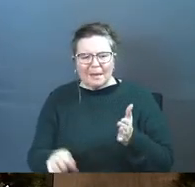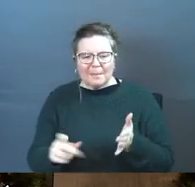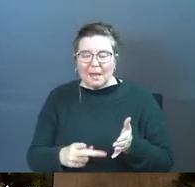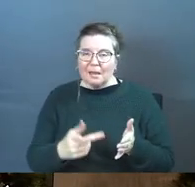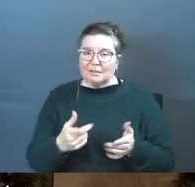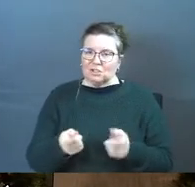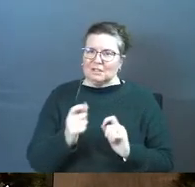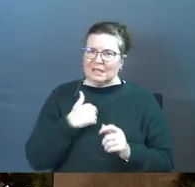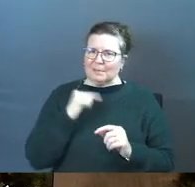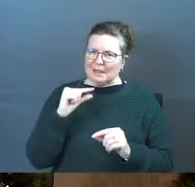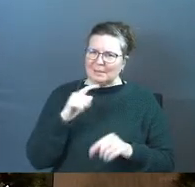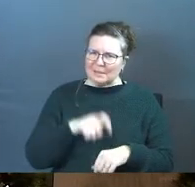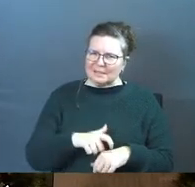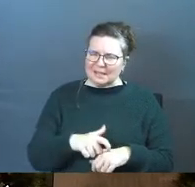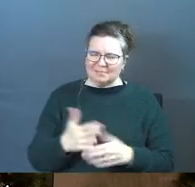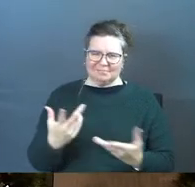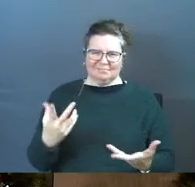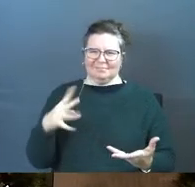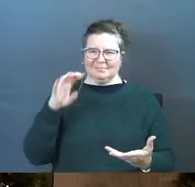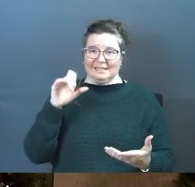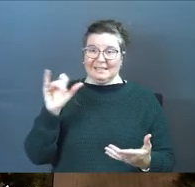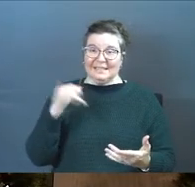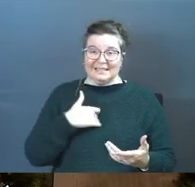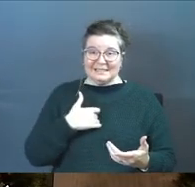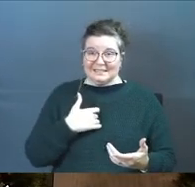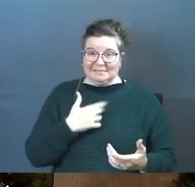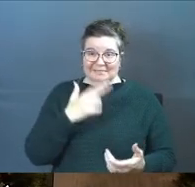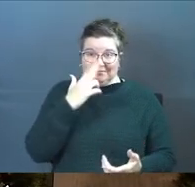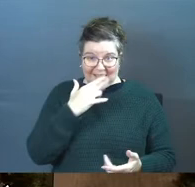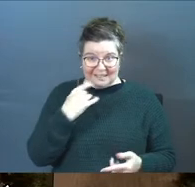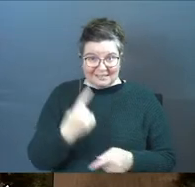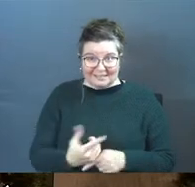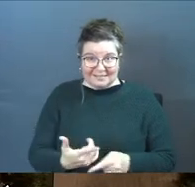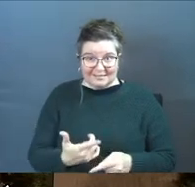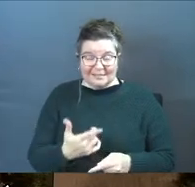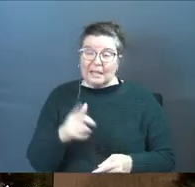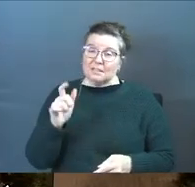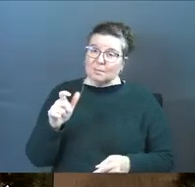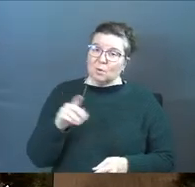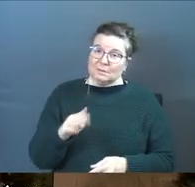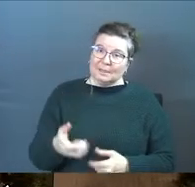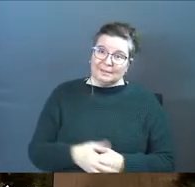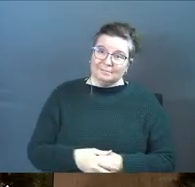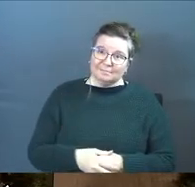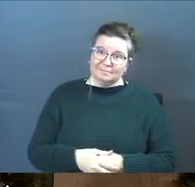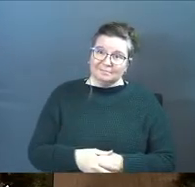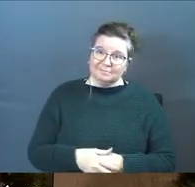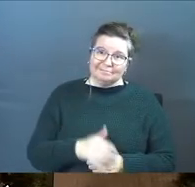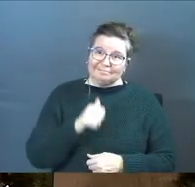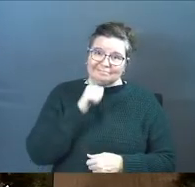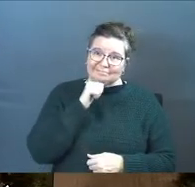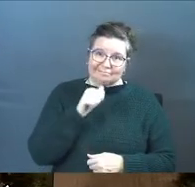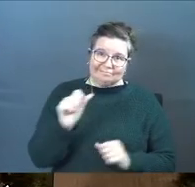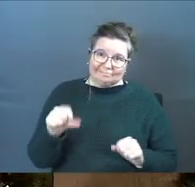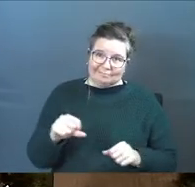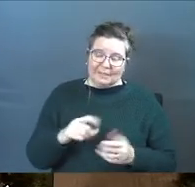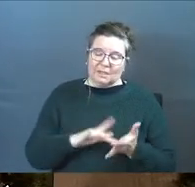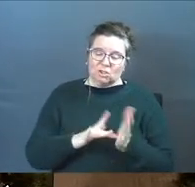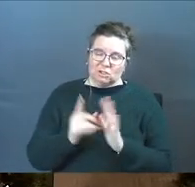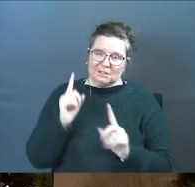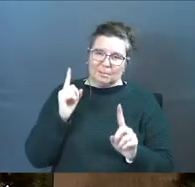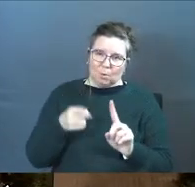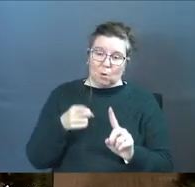back? Just give me a little bit more time. It's laughable, is it not? It's supposed to be. This is Jesus' point.